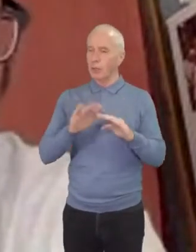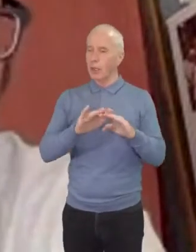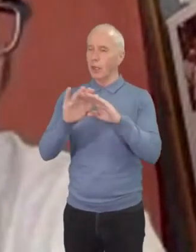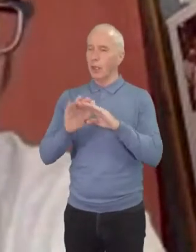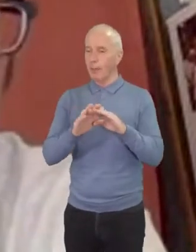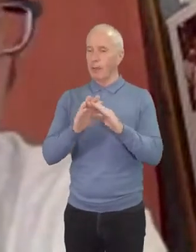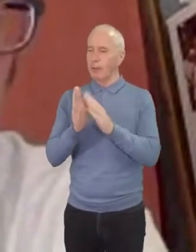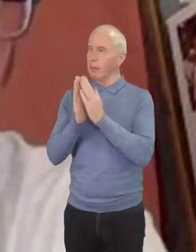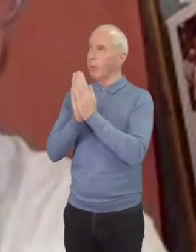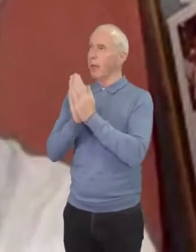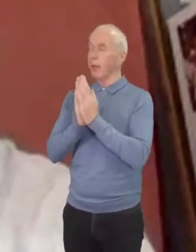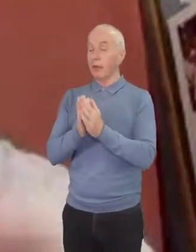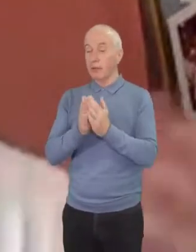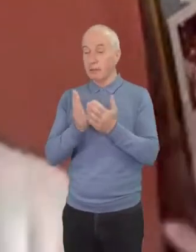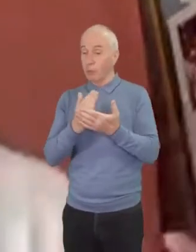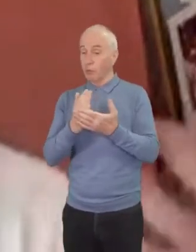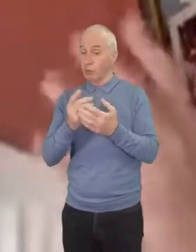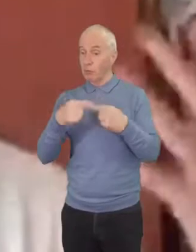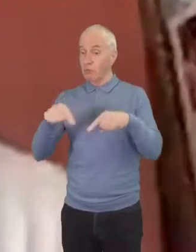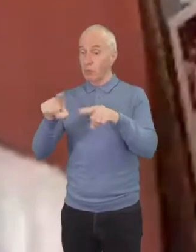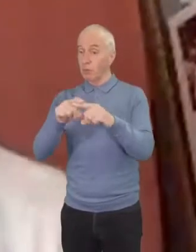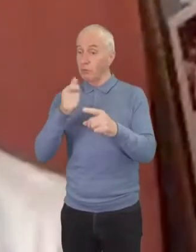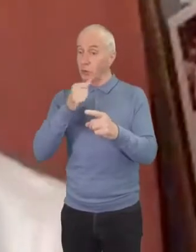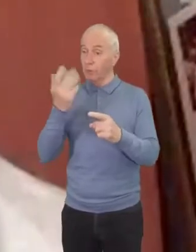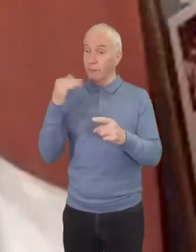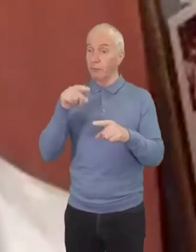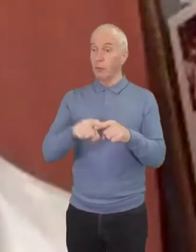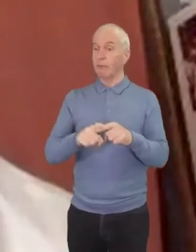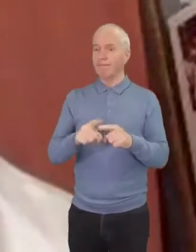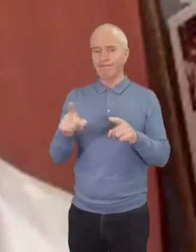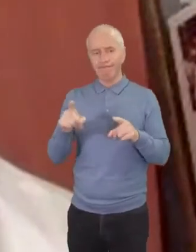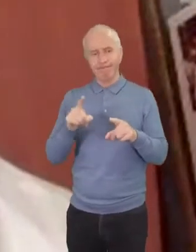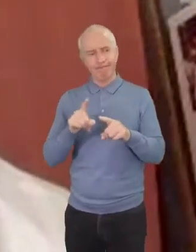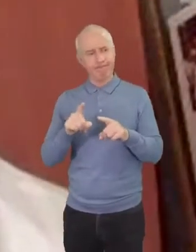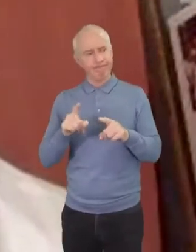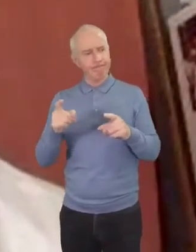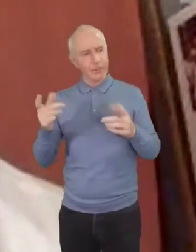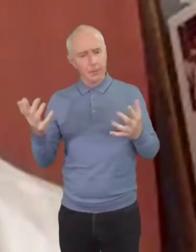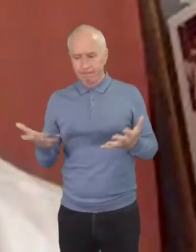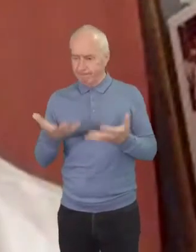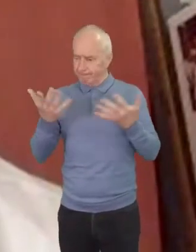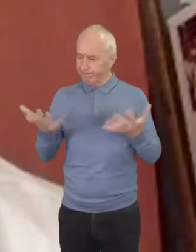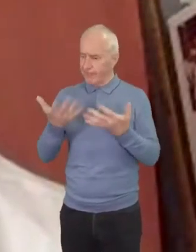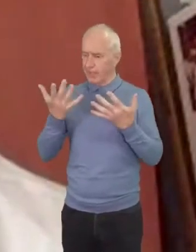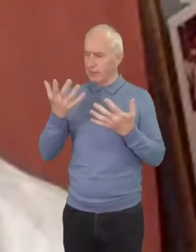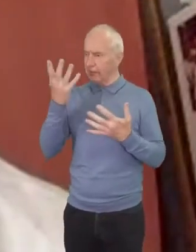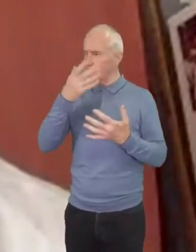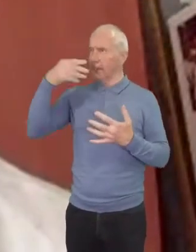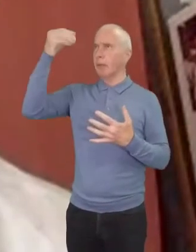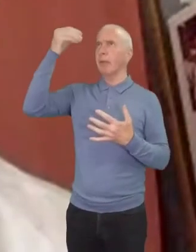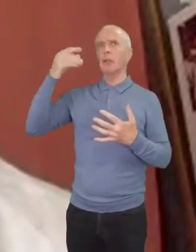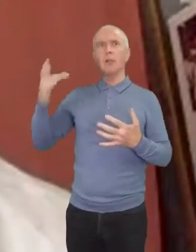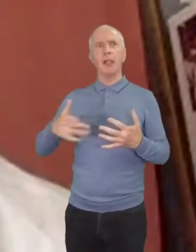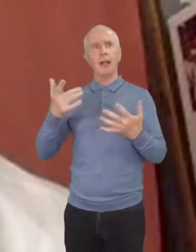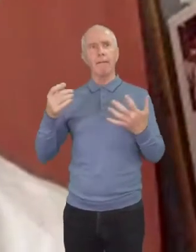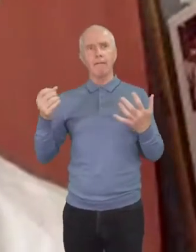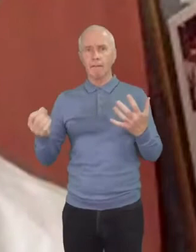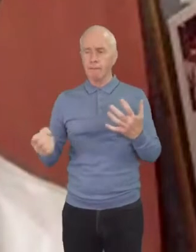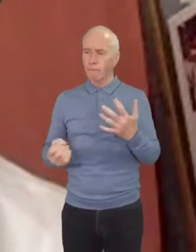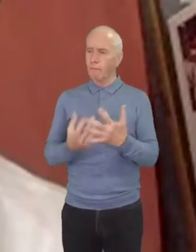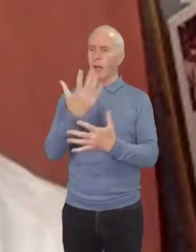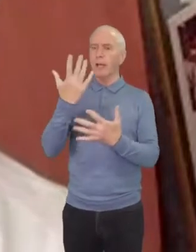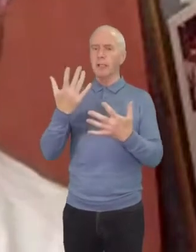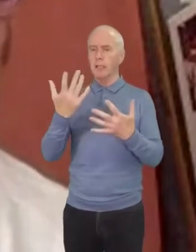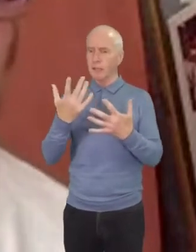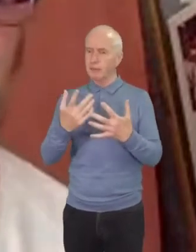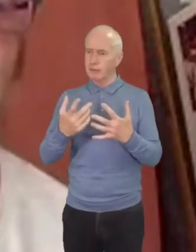in order to try to keep our spiritual life you know um fresh and vital uh